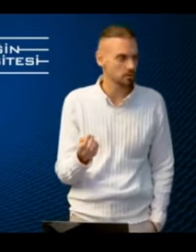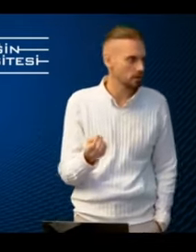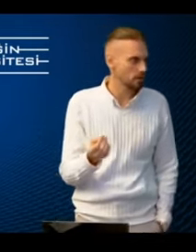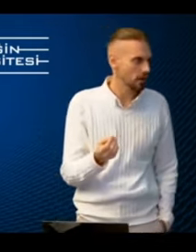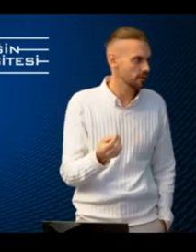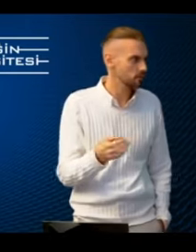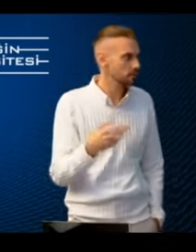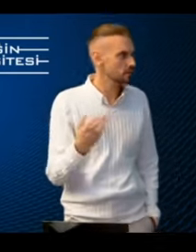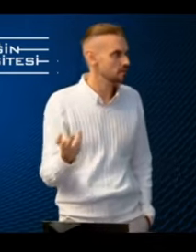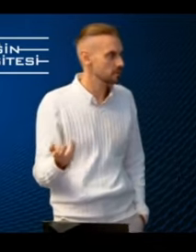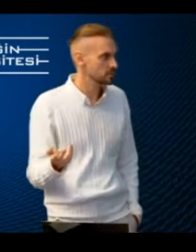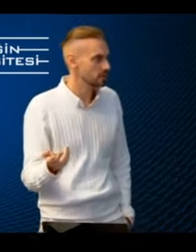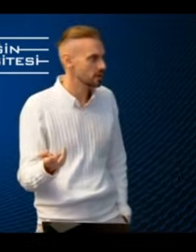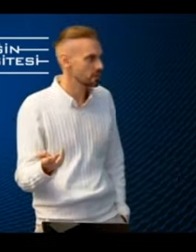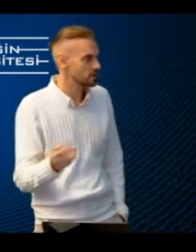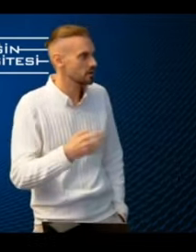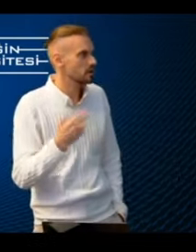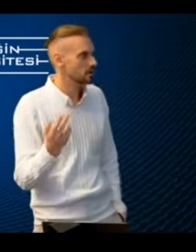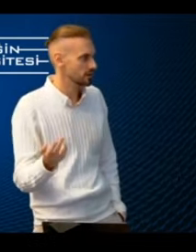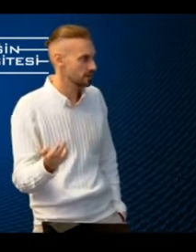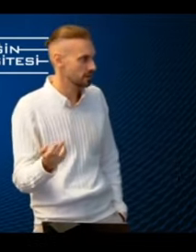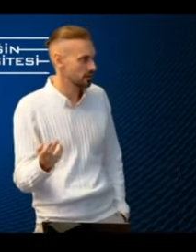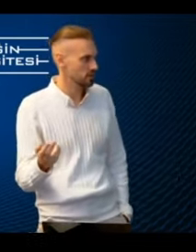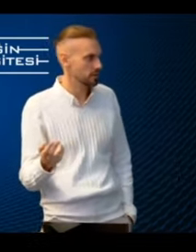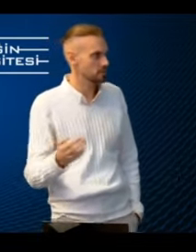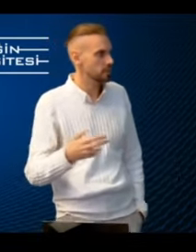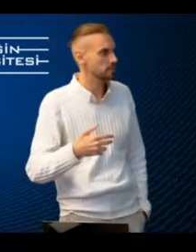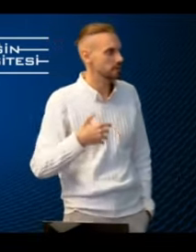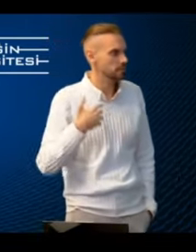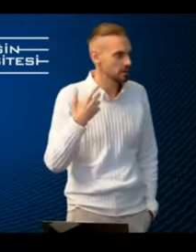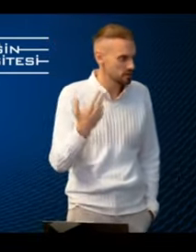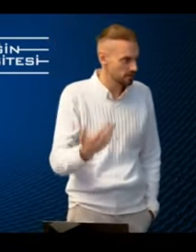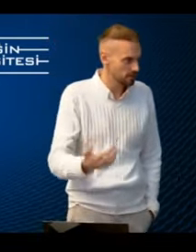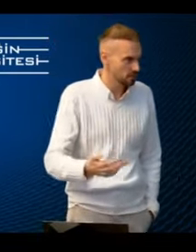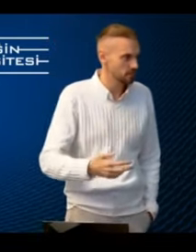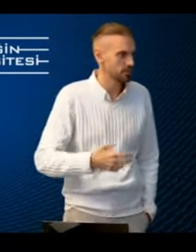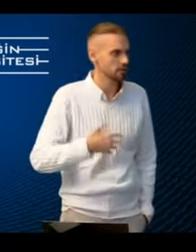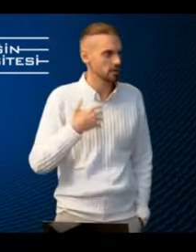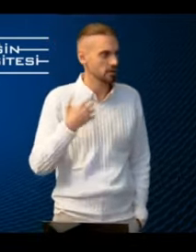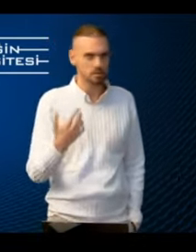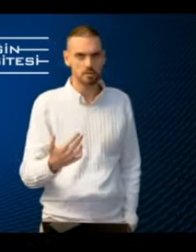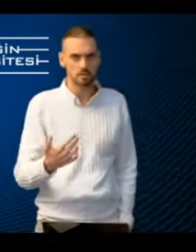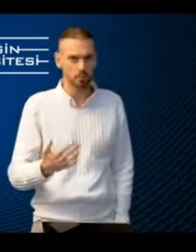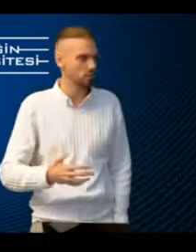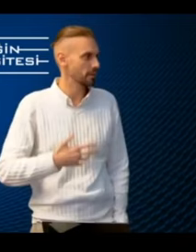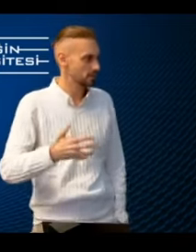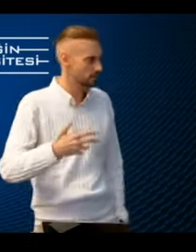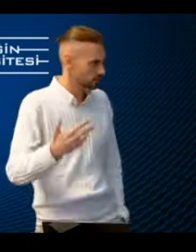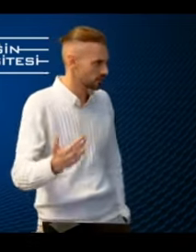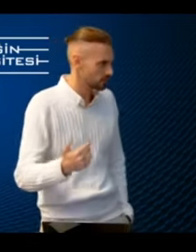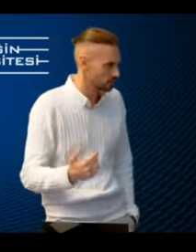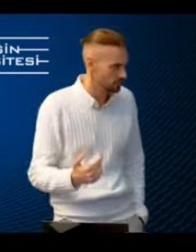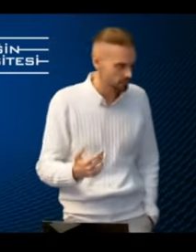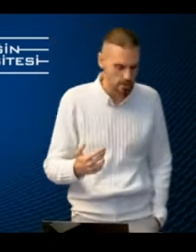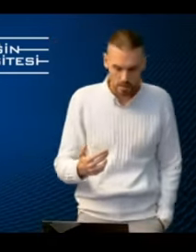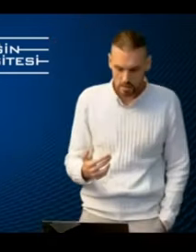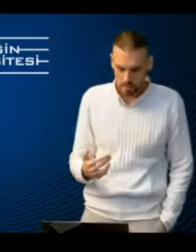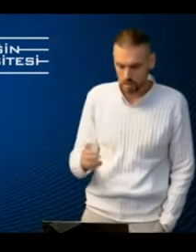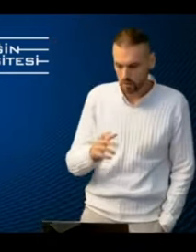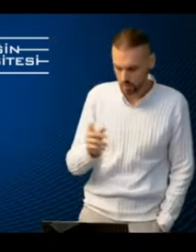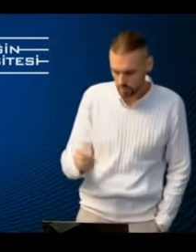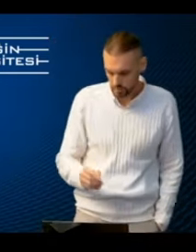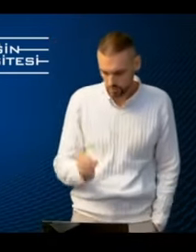service and there will be certain disability types that are not relevant relevant because people can be independently without any extra support pass through that service